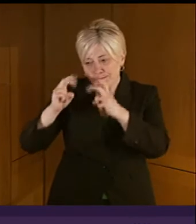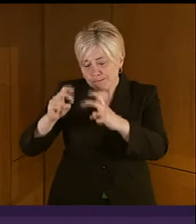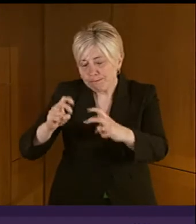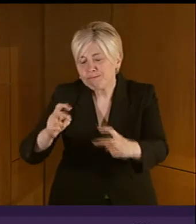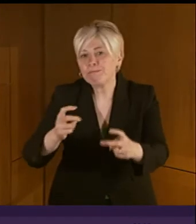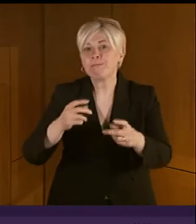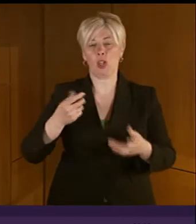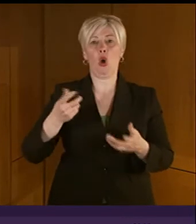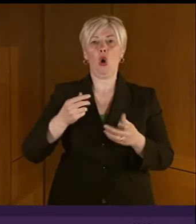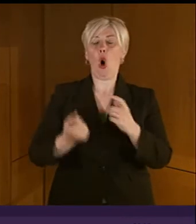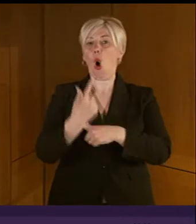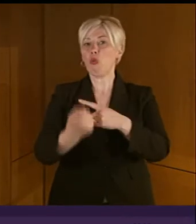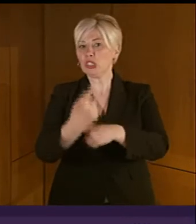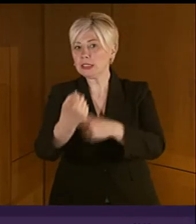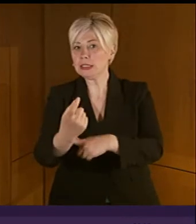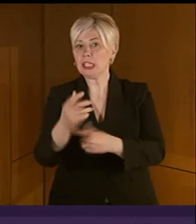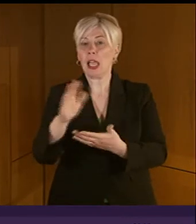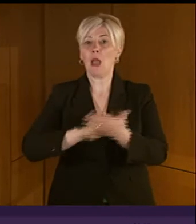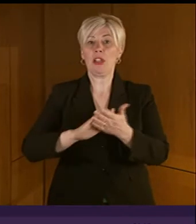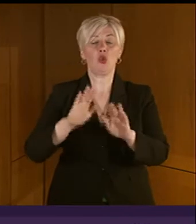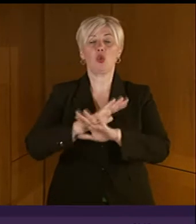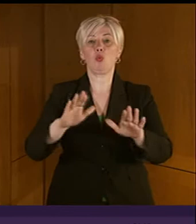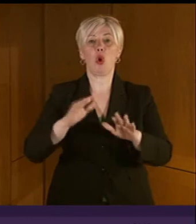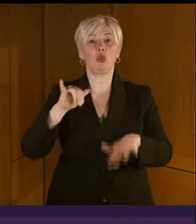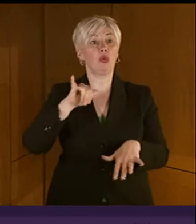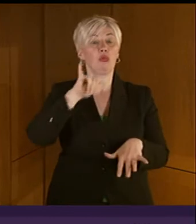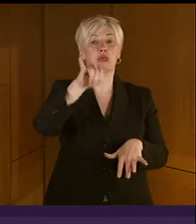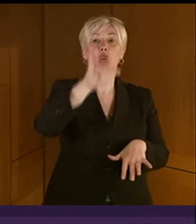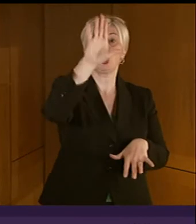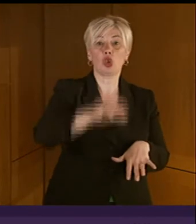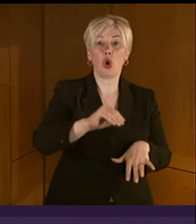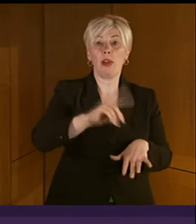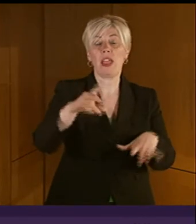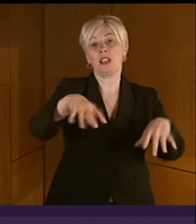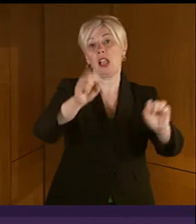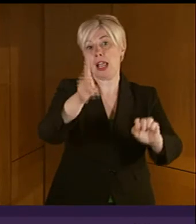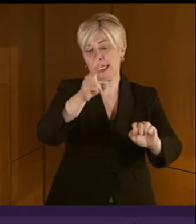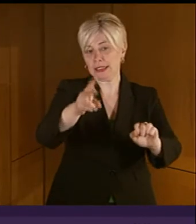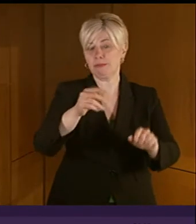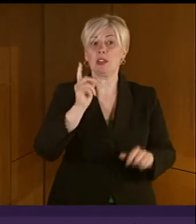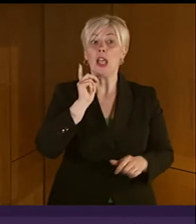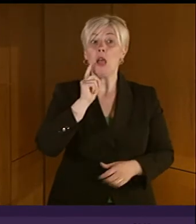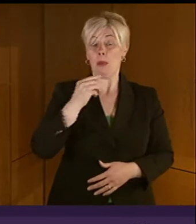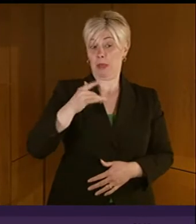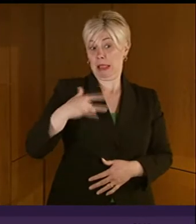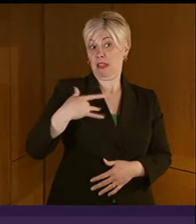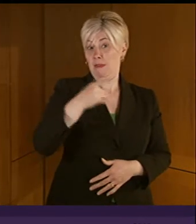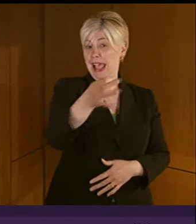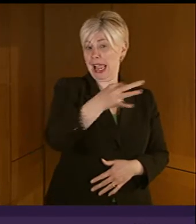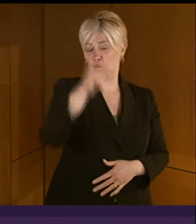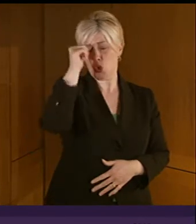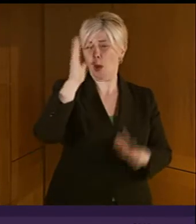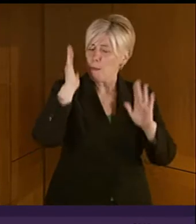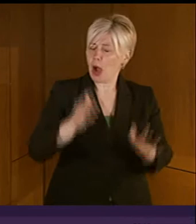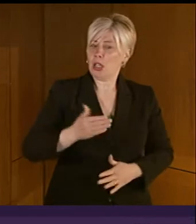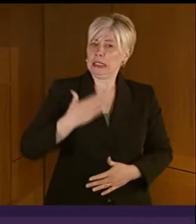that and avoid any break in services. I know that both parties recognise the lifeline nature of these services and I hope